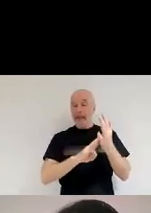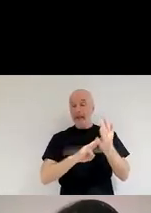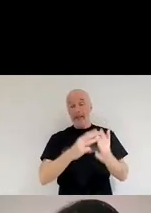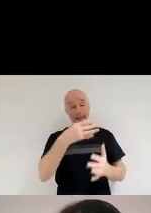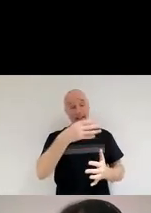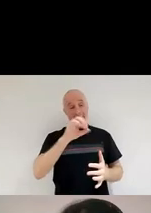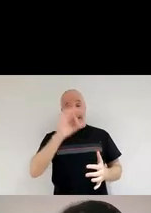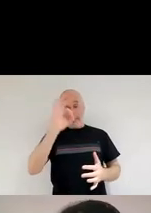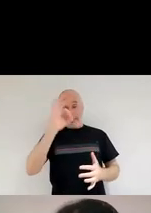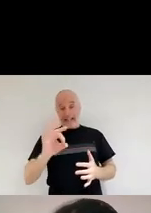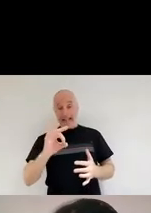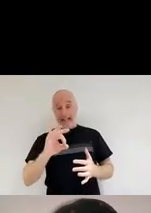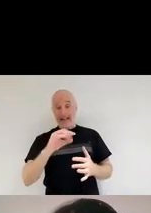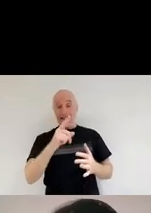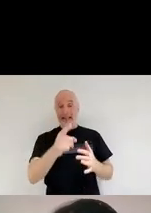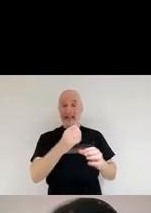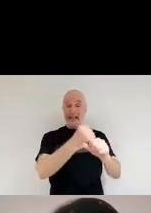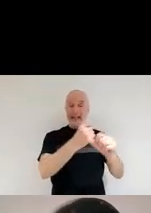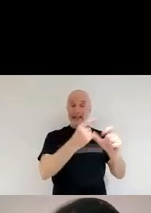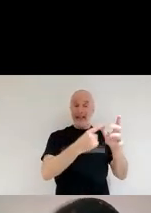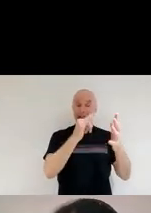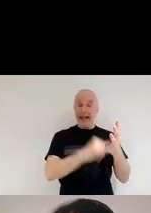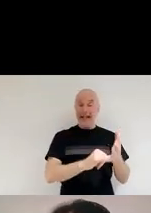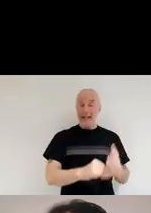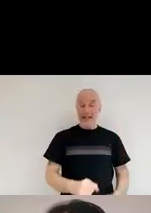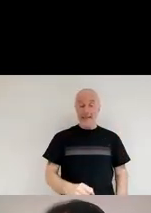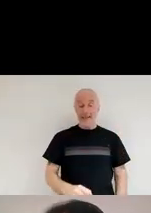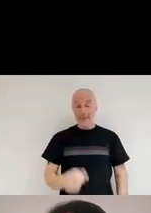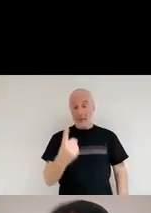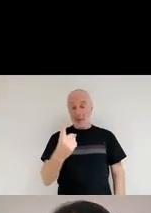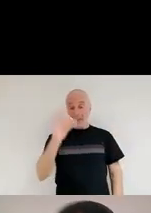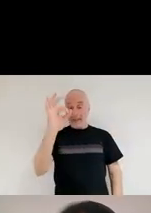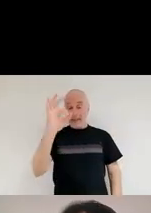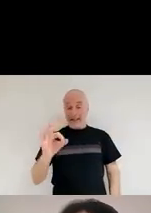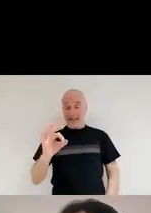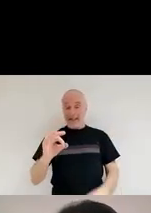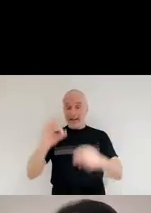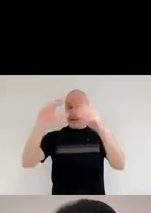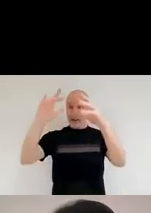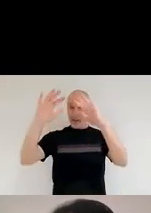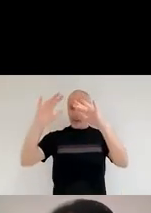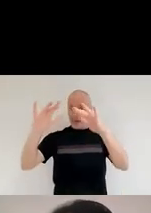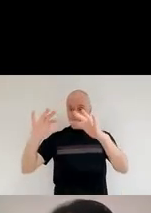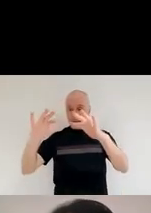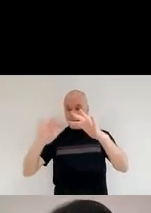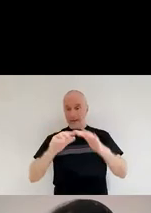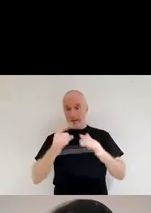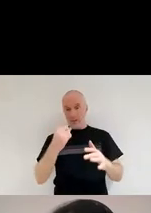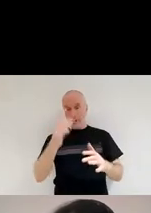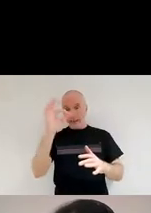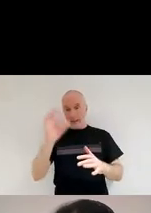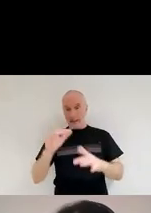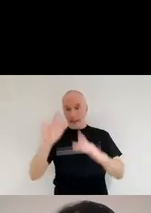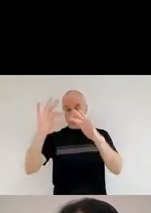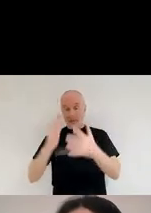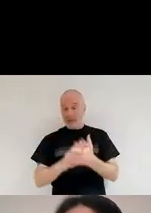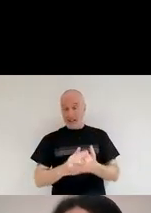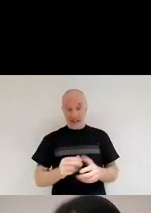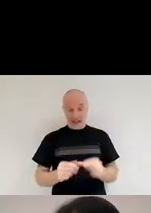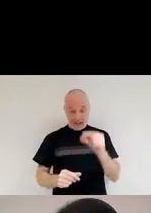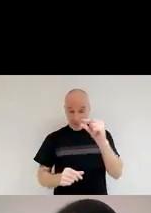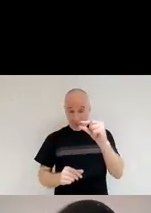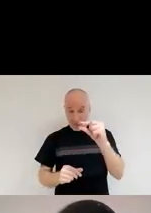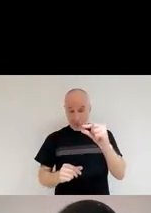gas. And only 1% is actually dust. So dust is a very, very, very tiny fraction of